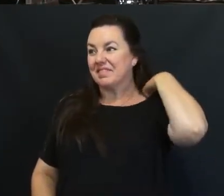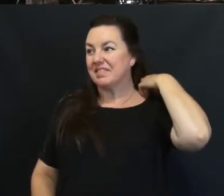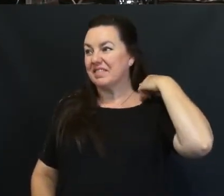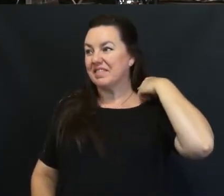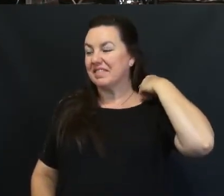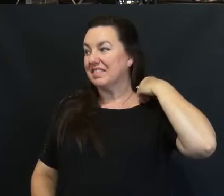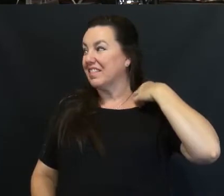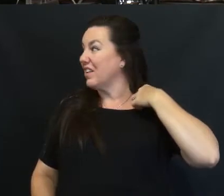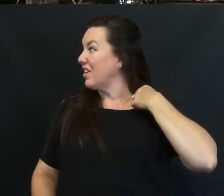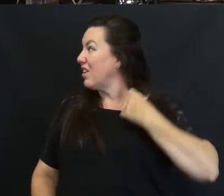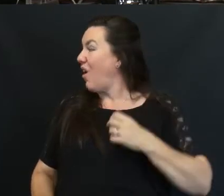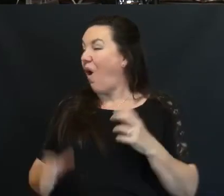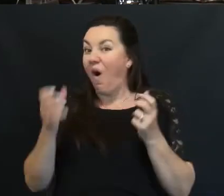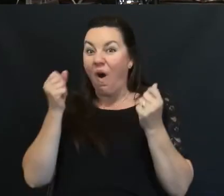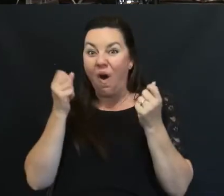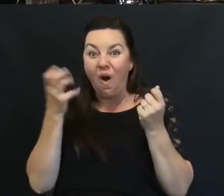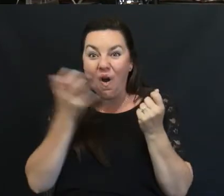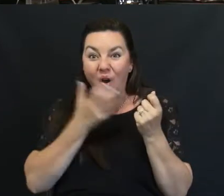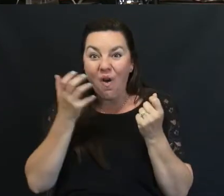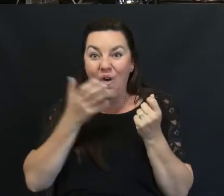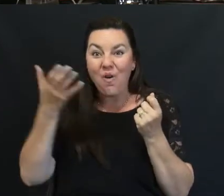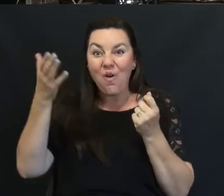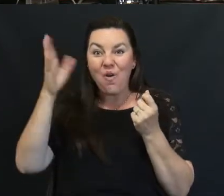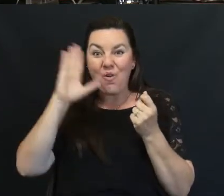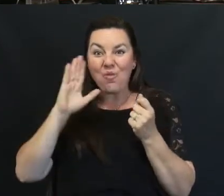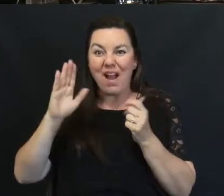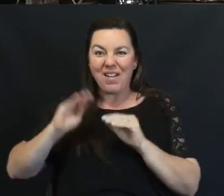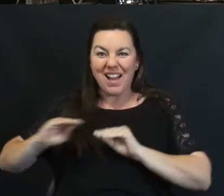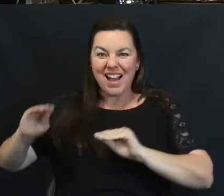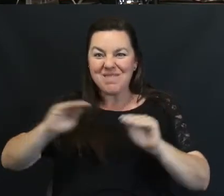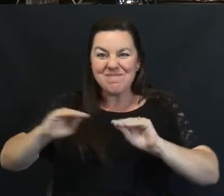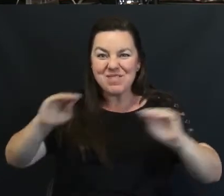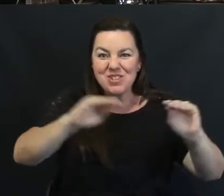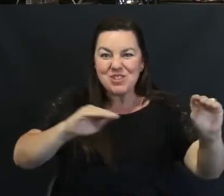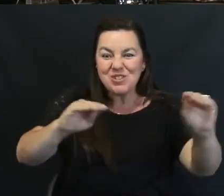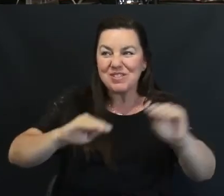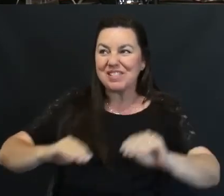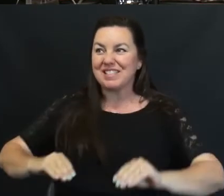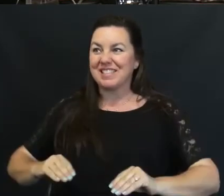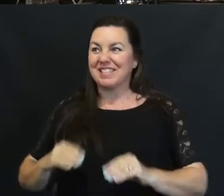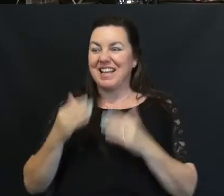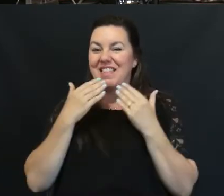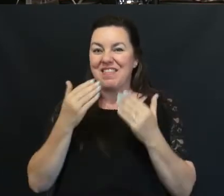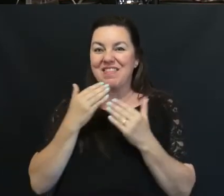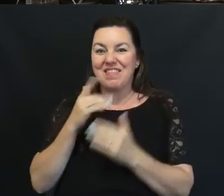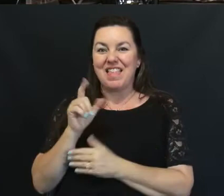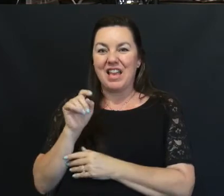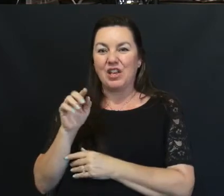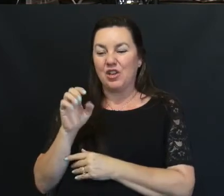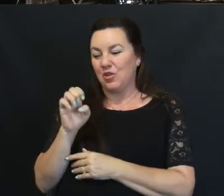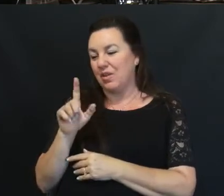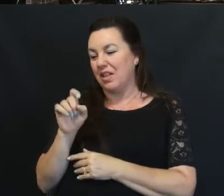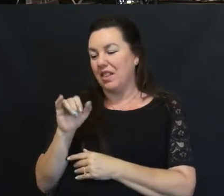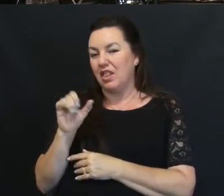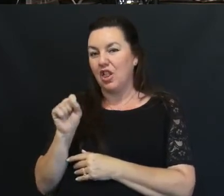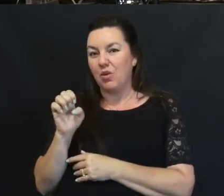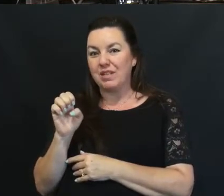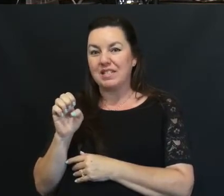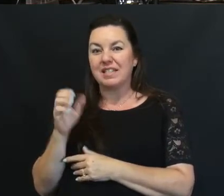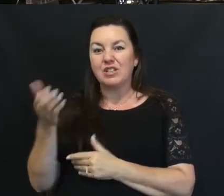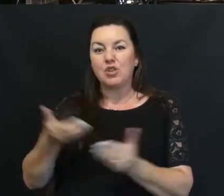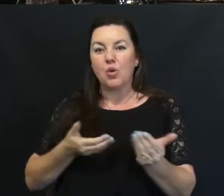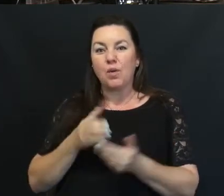Isn't that incredible God moves God moves We're just getting started Thank you Lois I'm going to welcome up Cindy